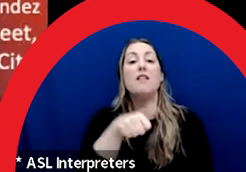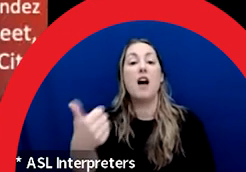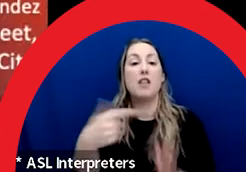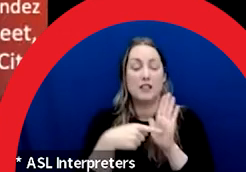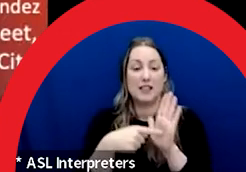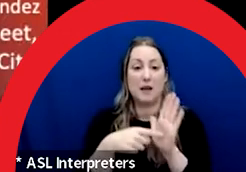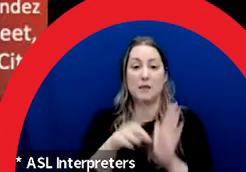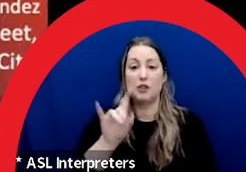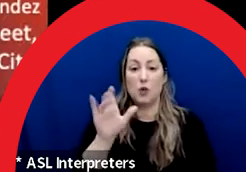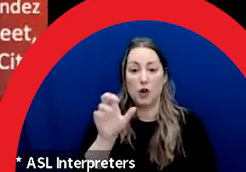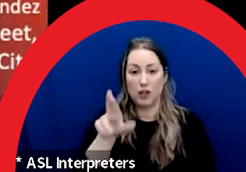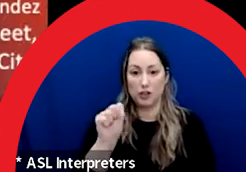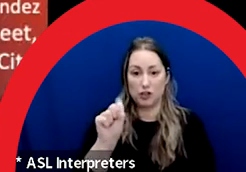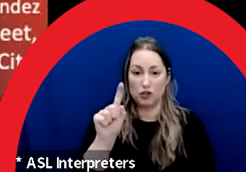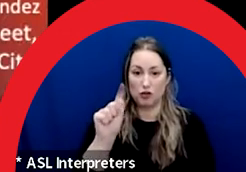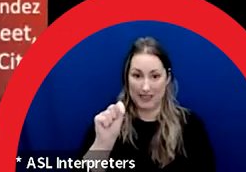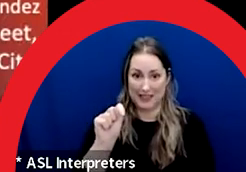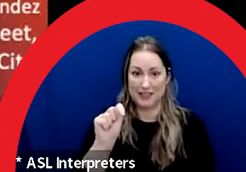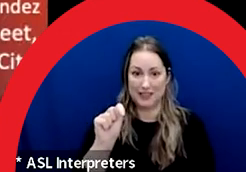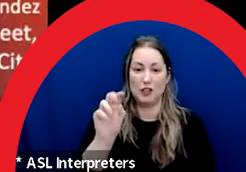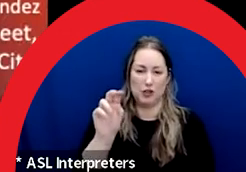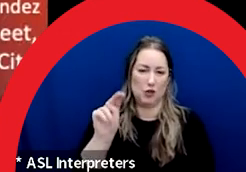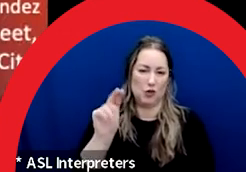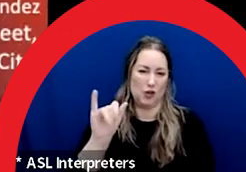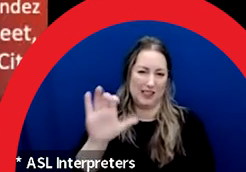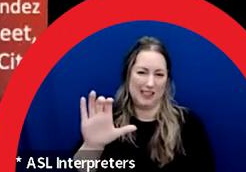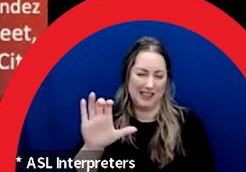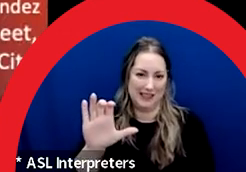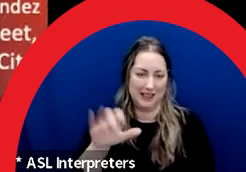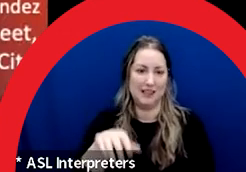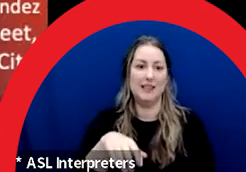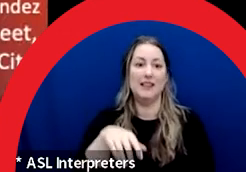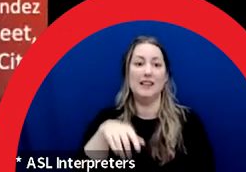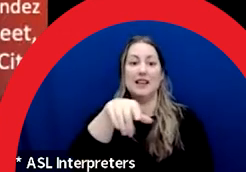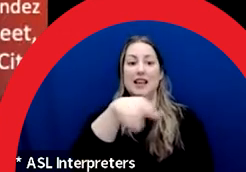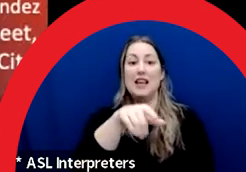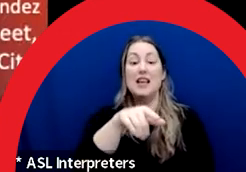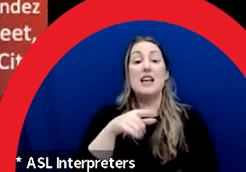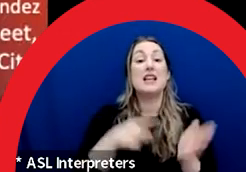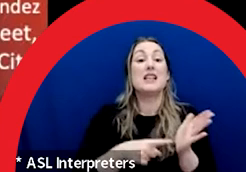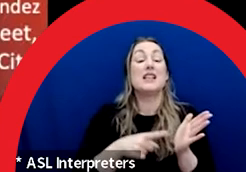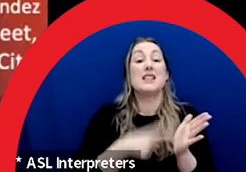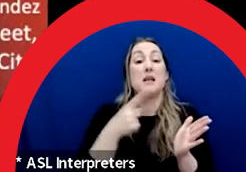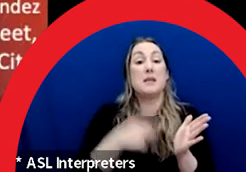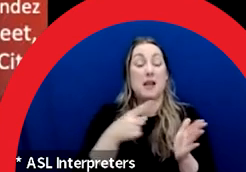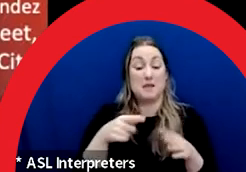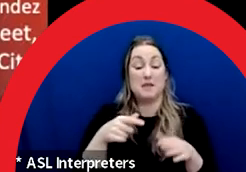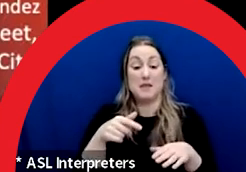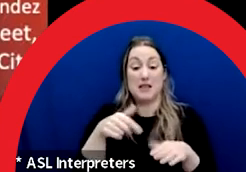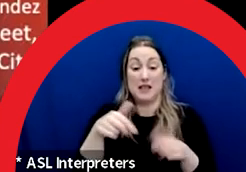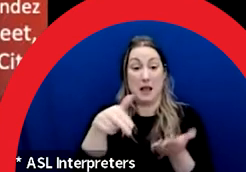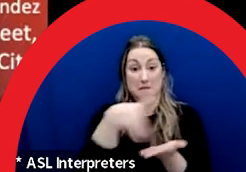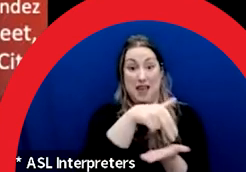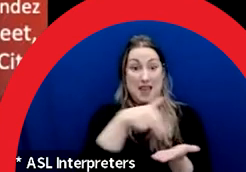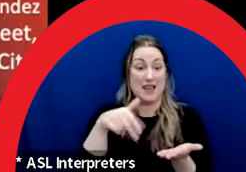Road murals are temporary, and on rare occasions when there is funding, they may get repainted every few years as they have been on Doyer